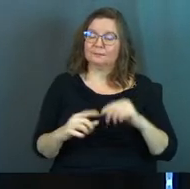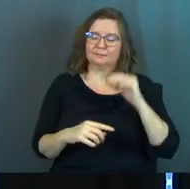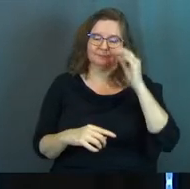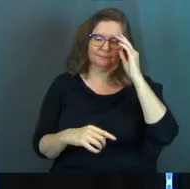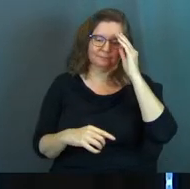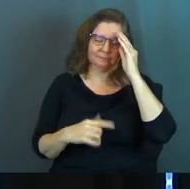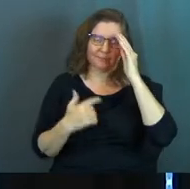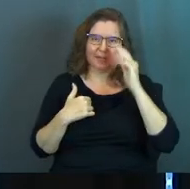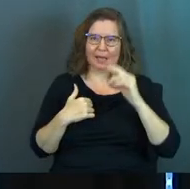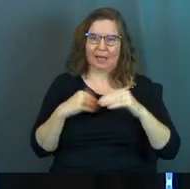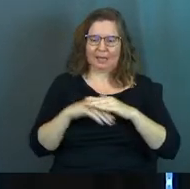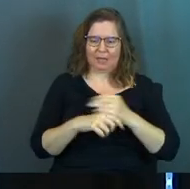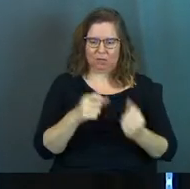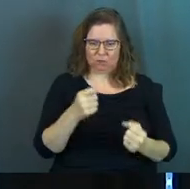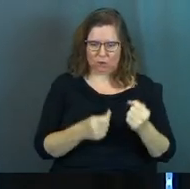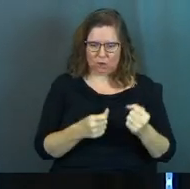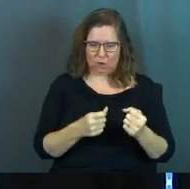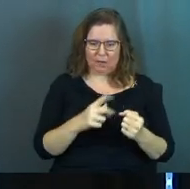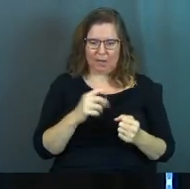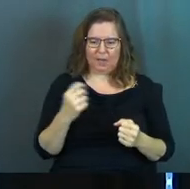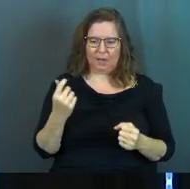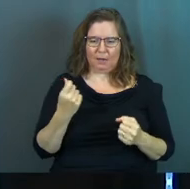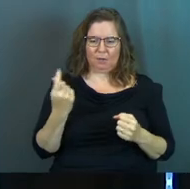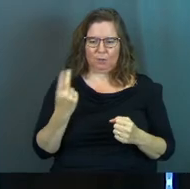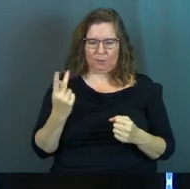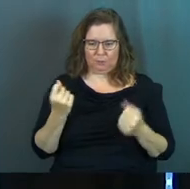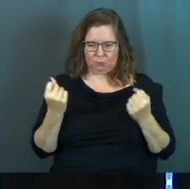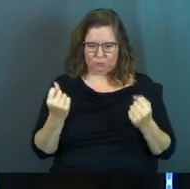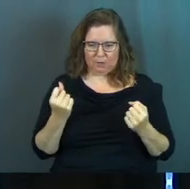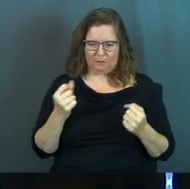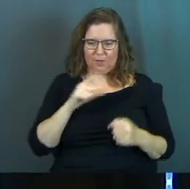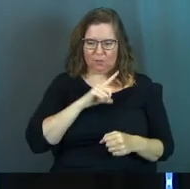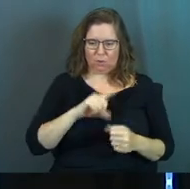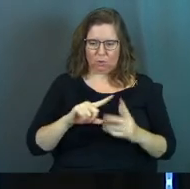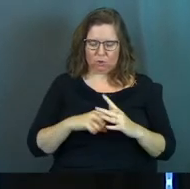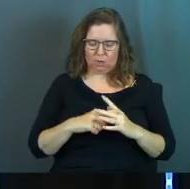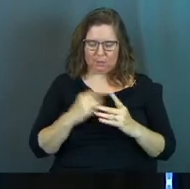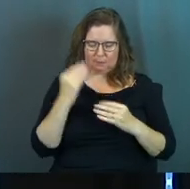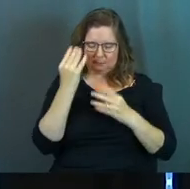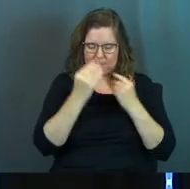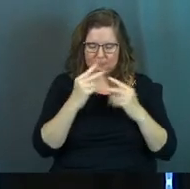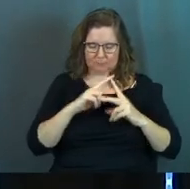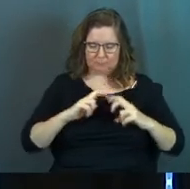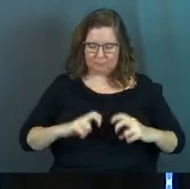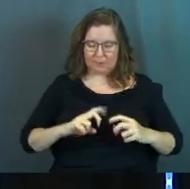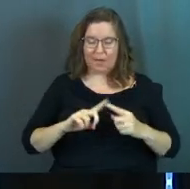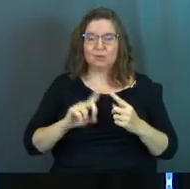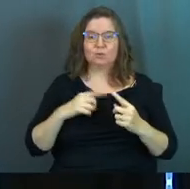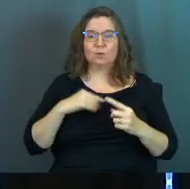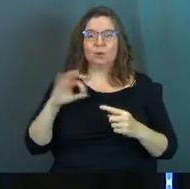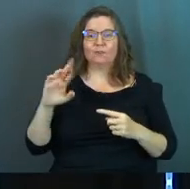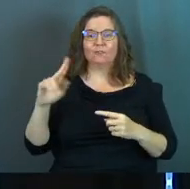But I got into the car and we were driving and the Lord started to work on me. You know where he took me? took me right to Frank's words